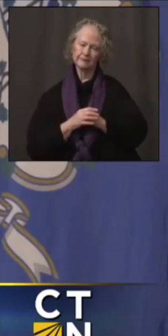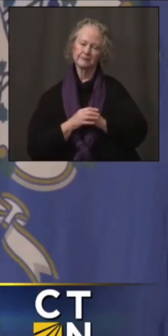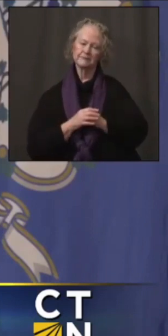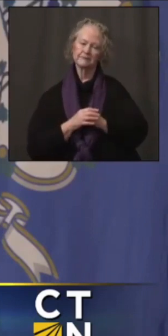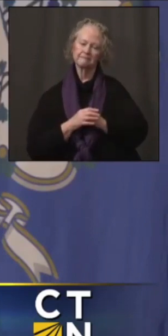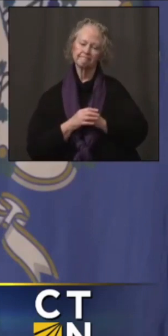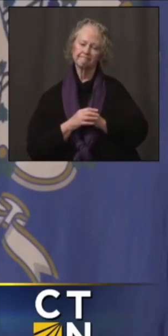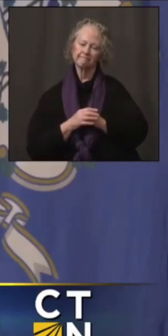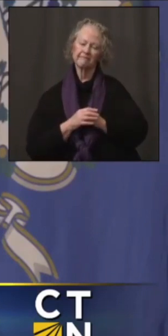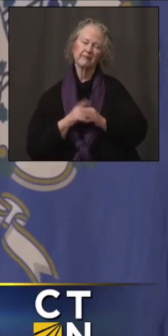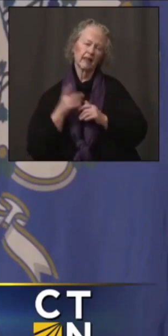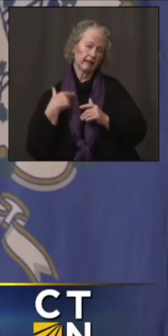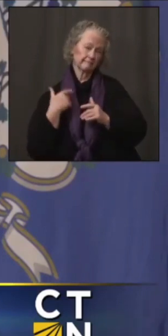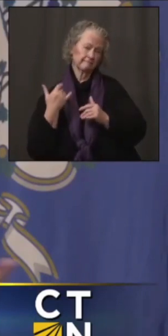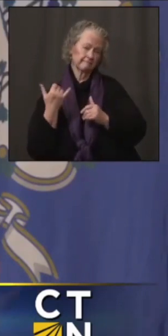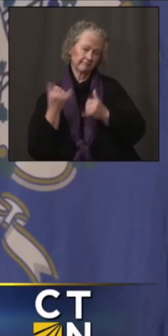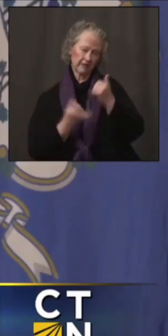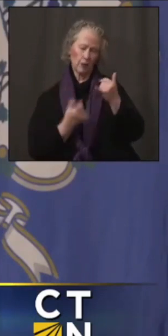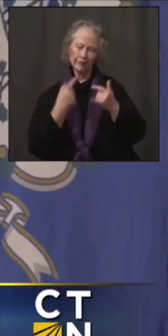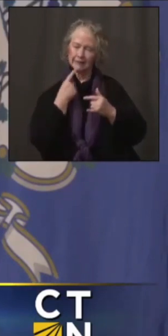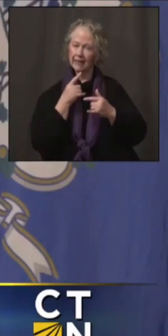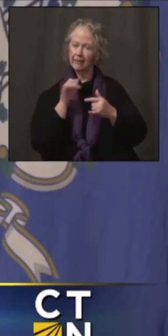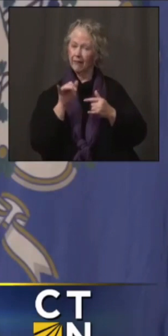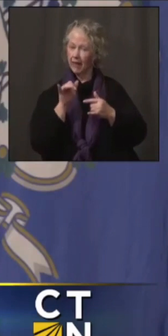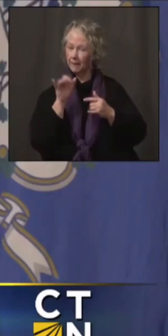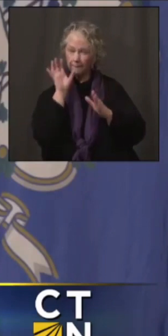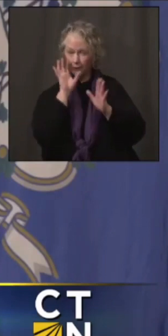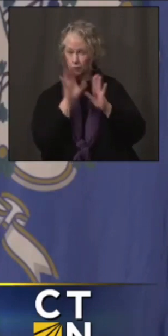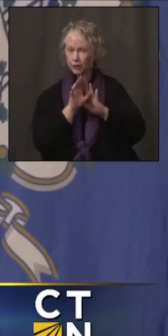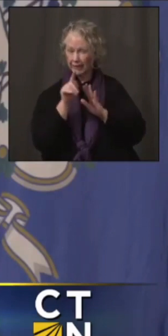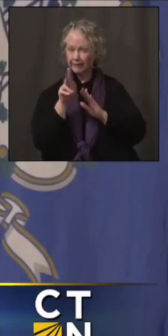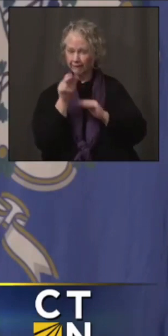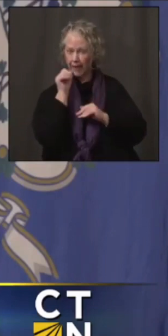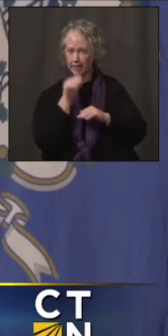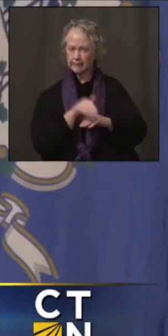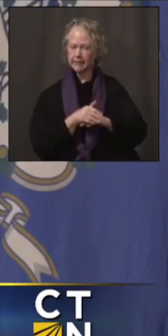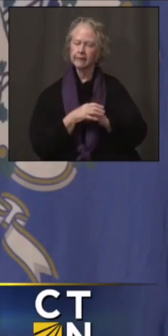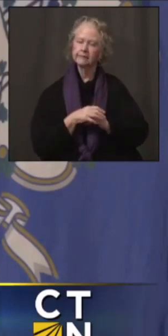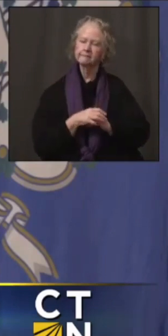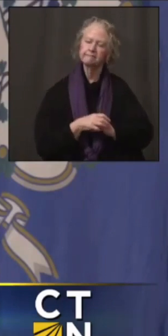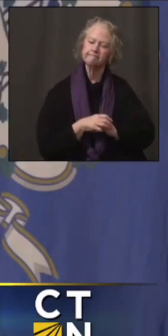I'll just, you know, leave you with one thought. Those pictures on TV last night were, um,